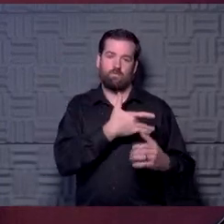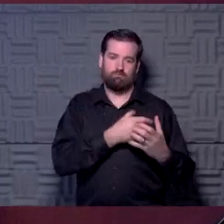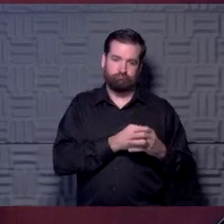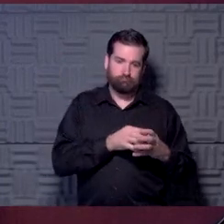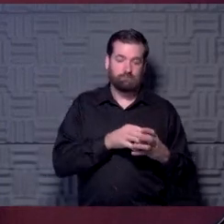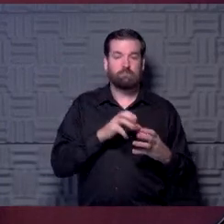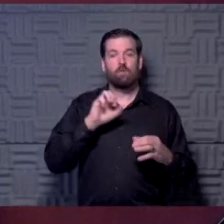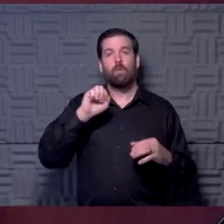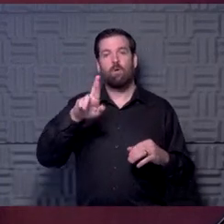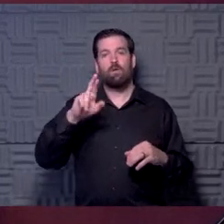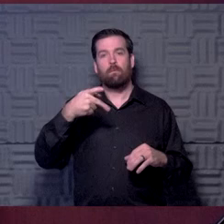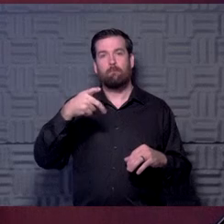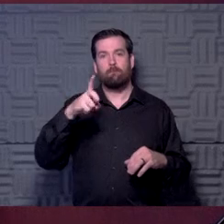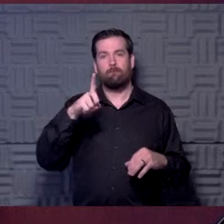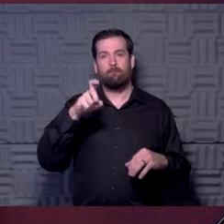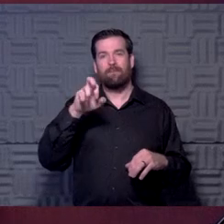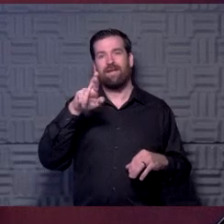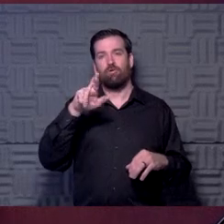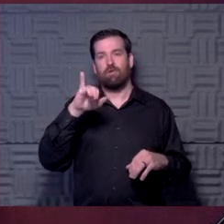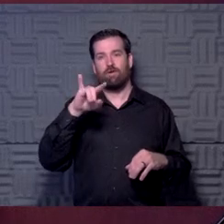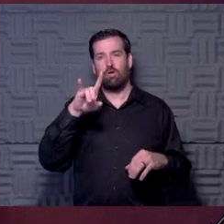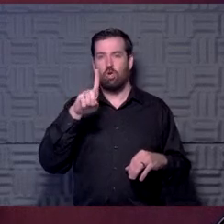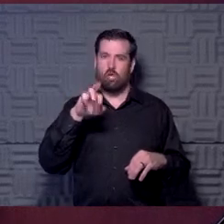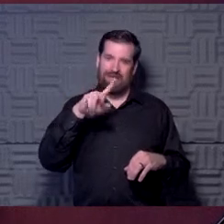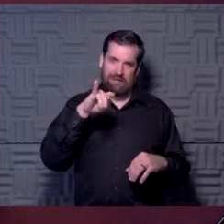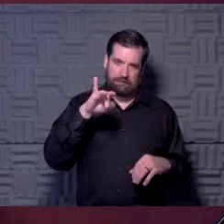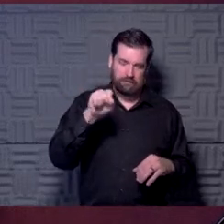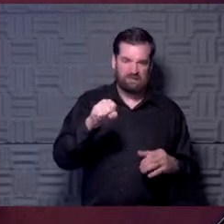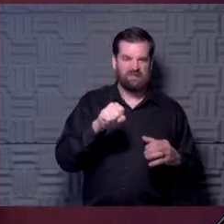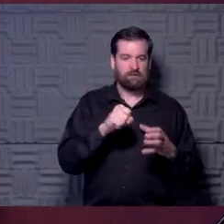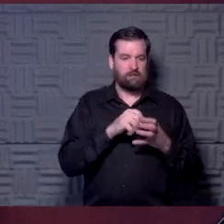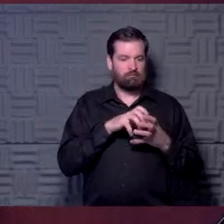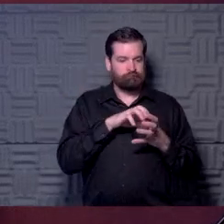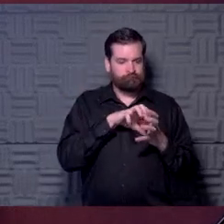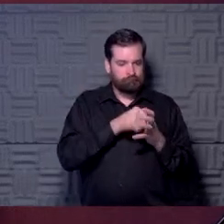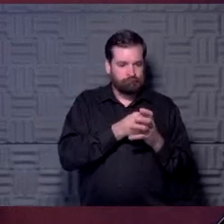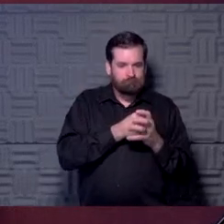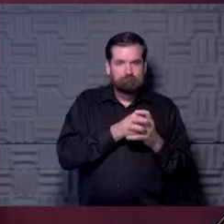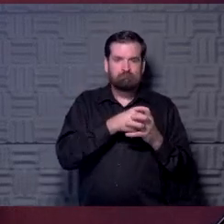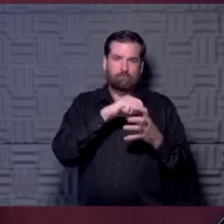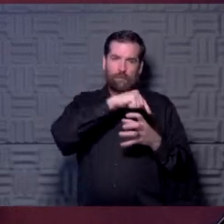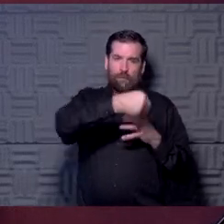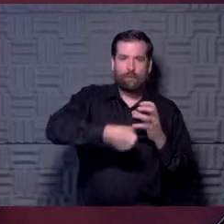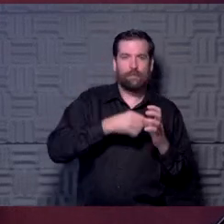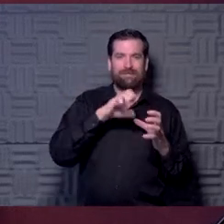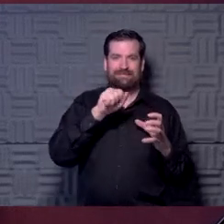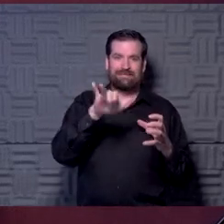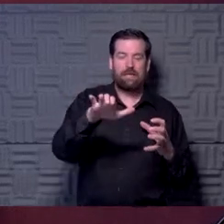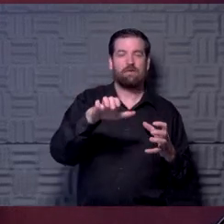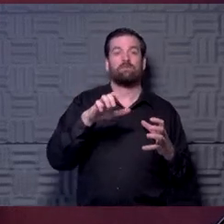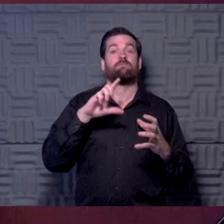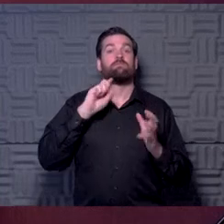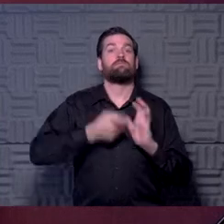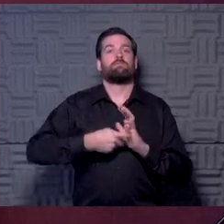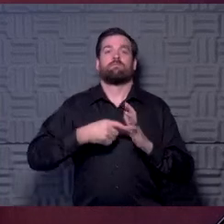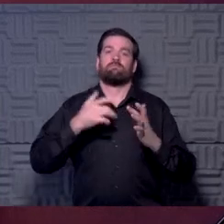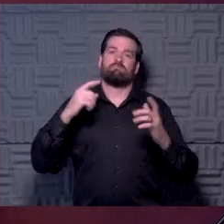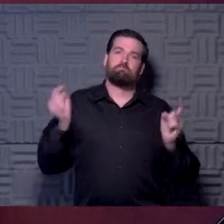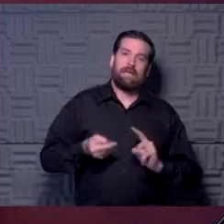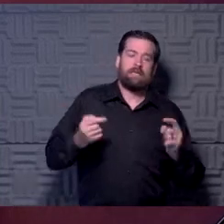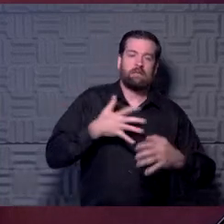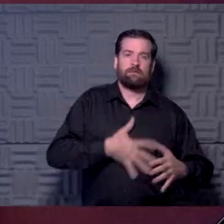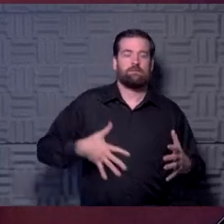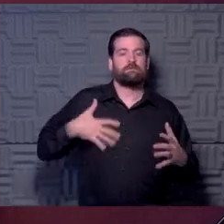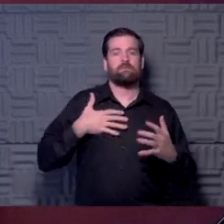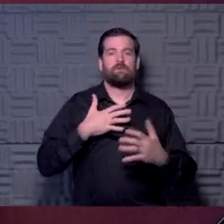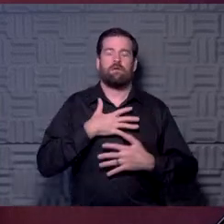pericarditis, which is inflammation of the sac around the heart, by them having coming in with symptoms, they would have chest pain, shortness of breath, other